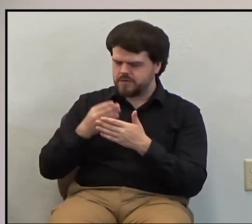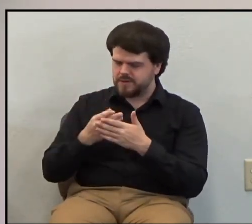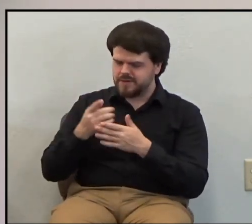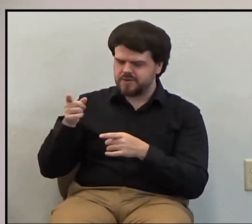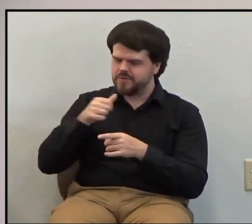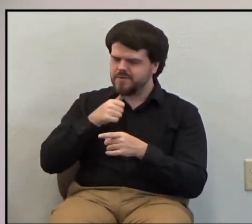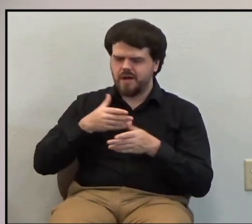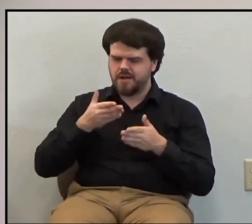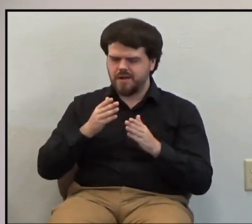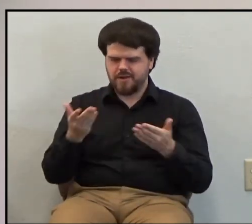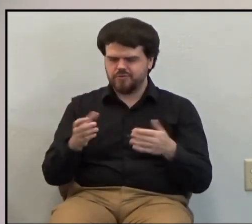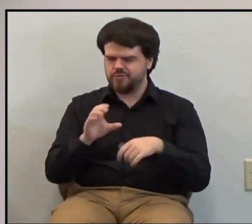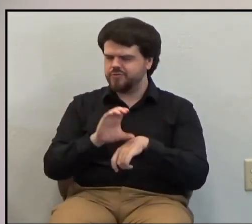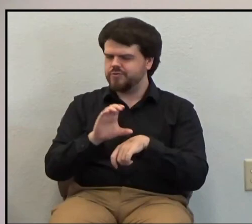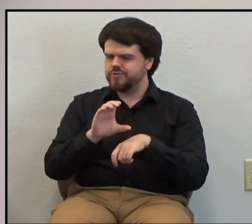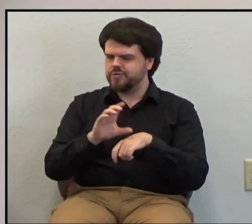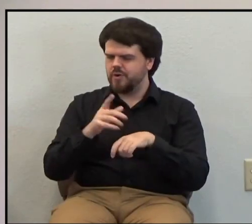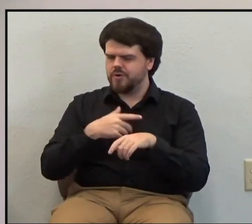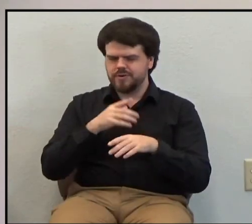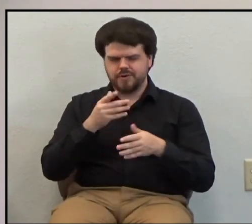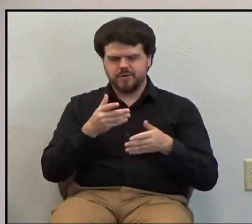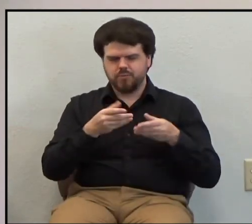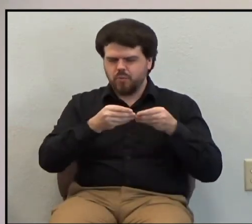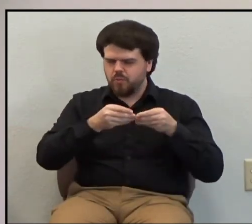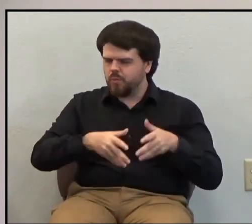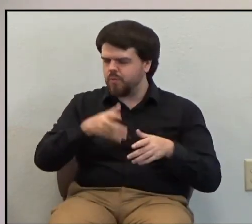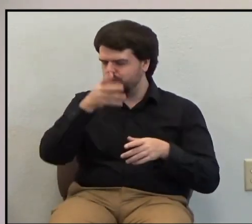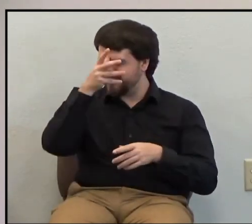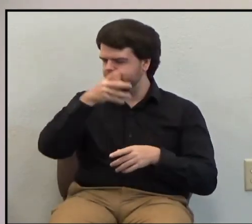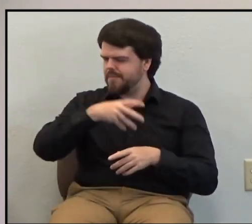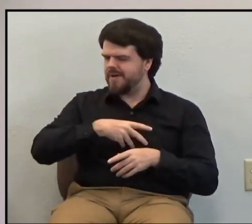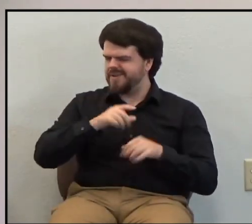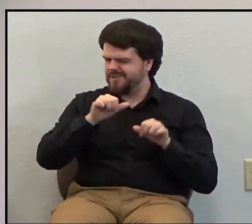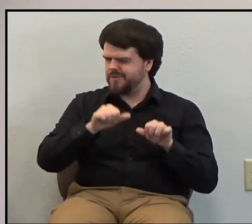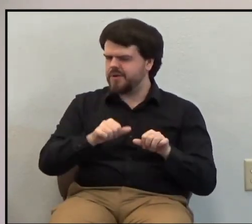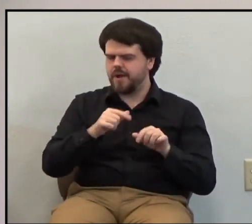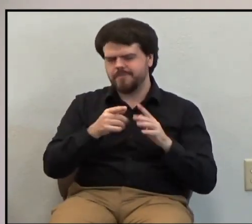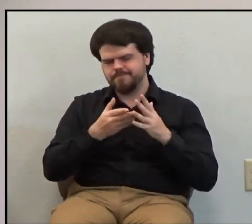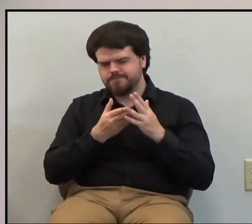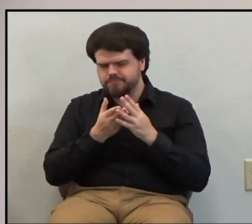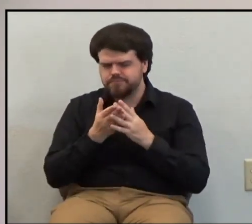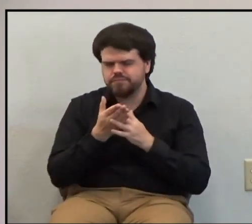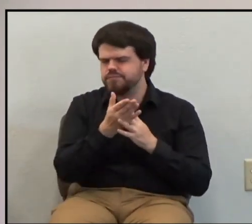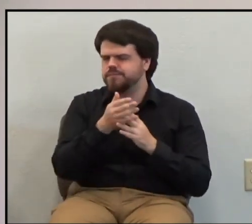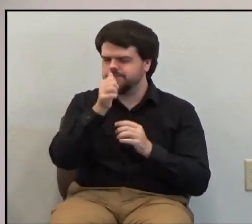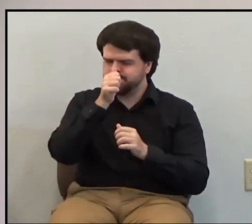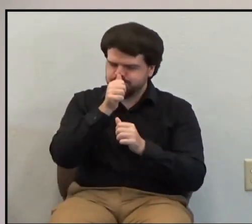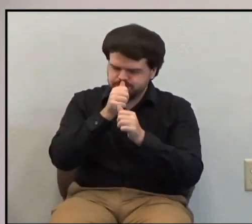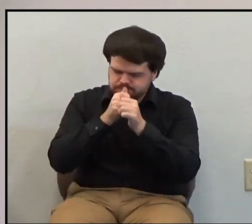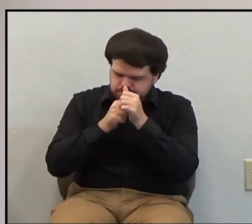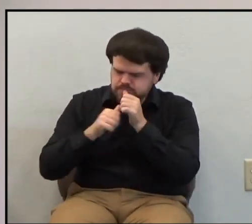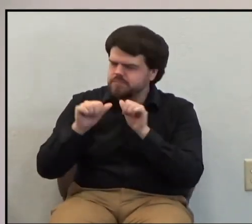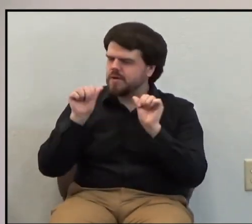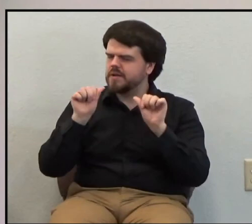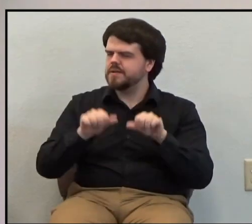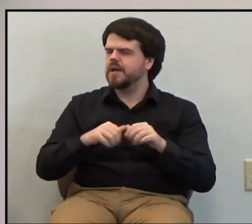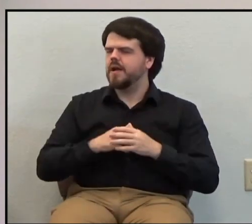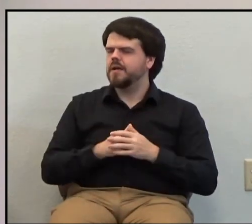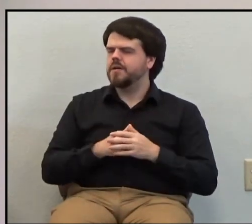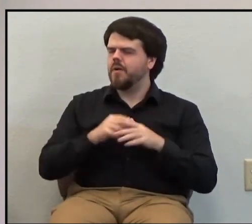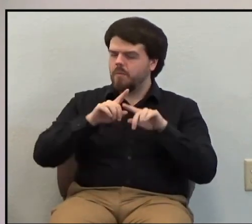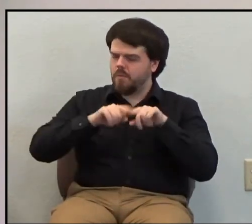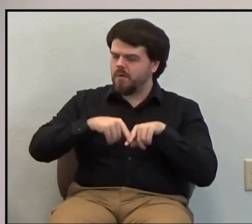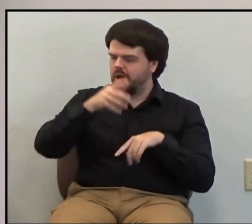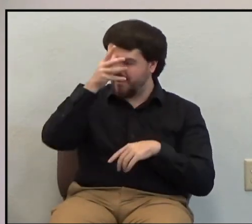would not let this church fail to have men who can stand the test, reliable men who will persevere in the faith, reliable